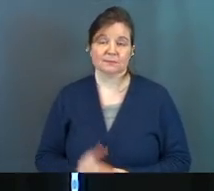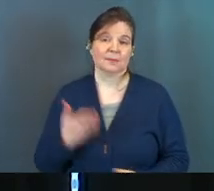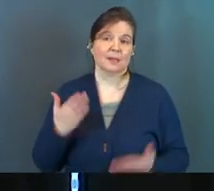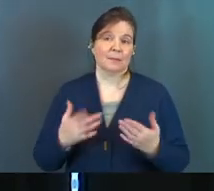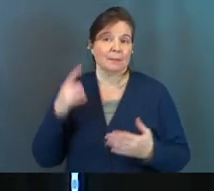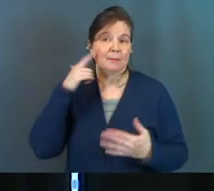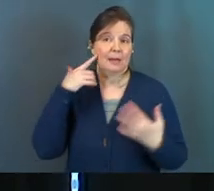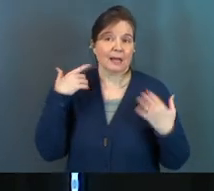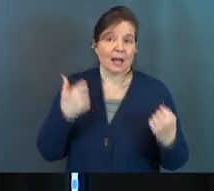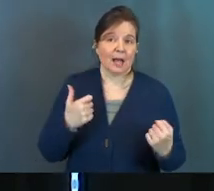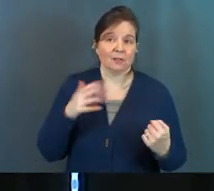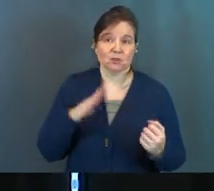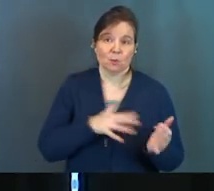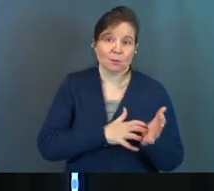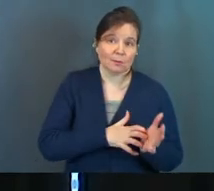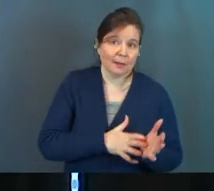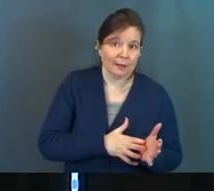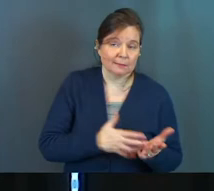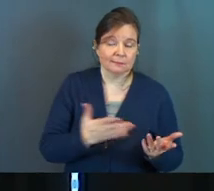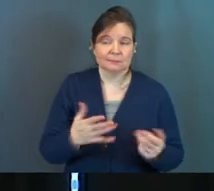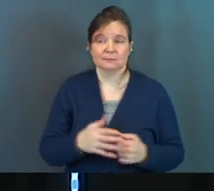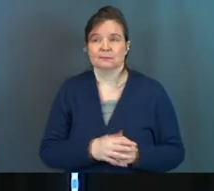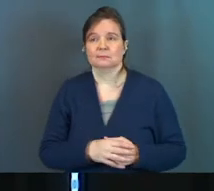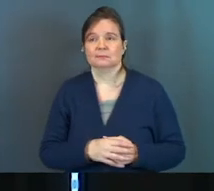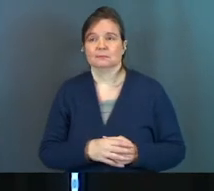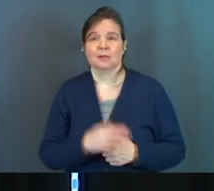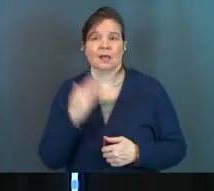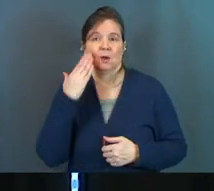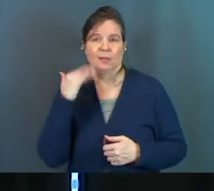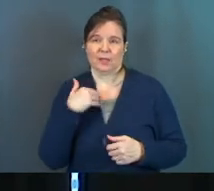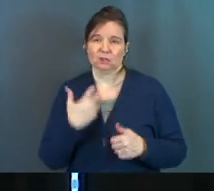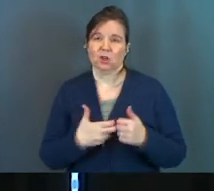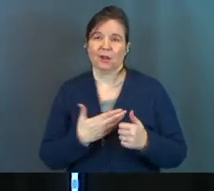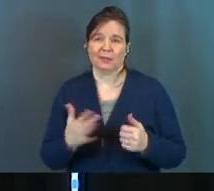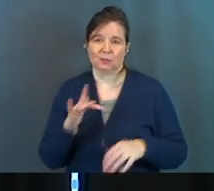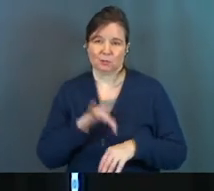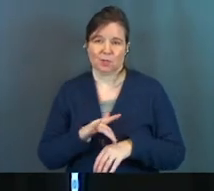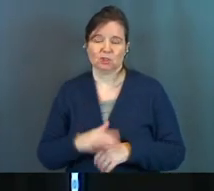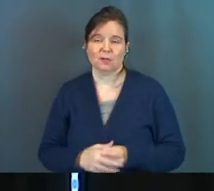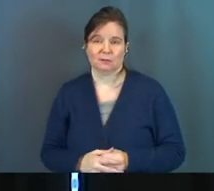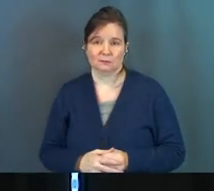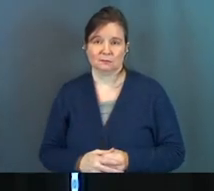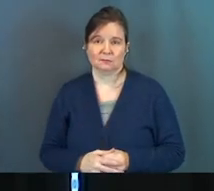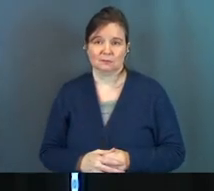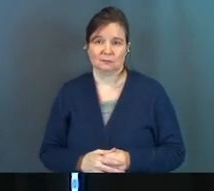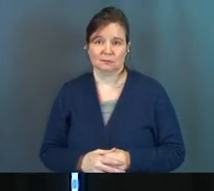Maybe mental health is your kryptonite. And I know that's a hard thing to touch on.